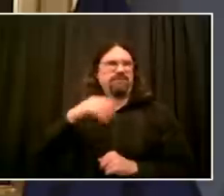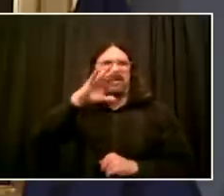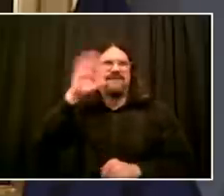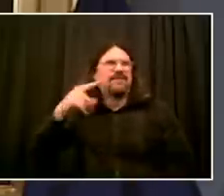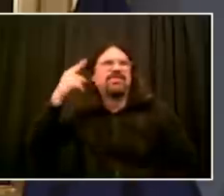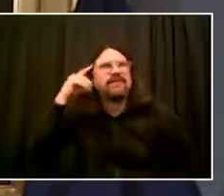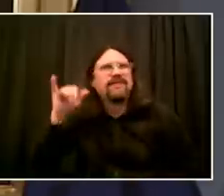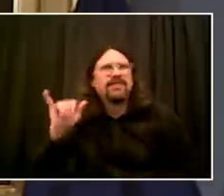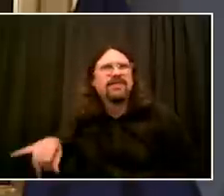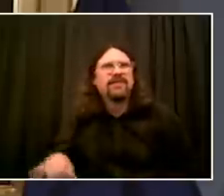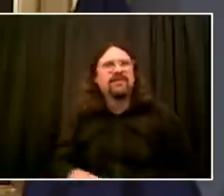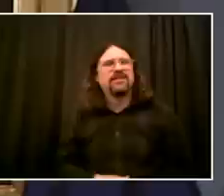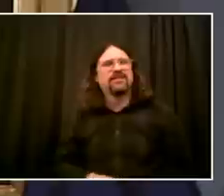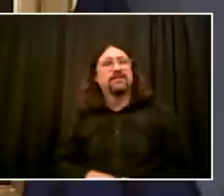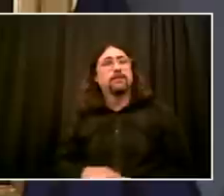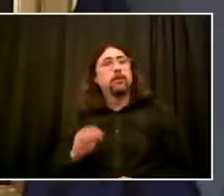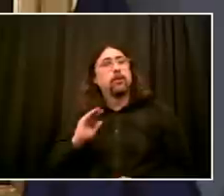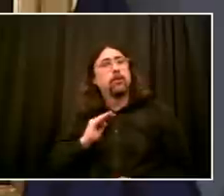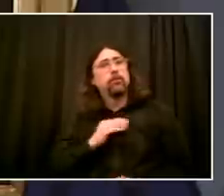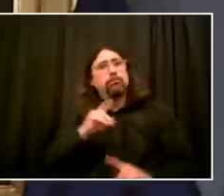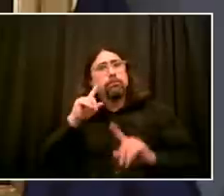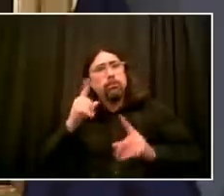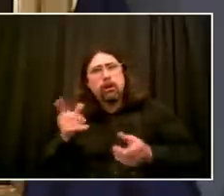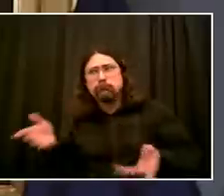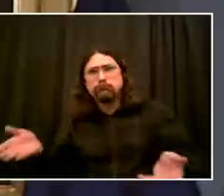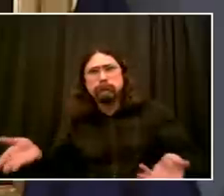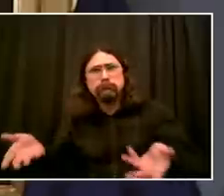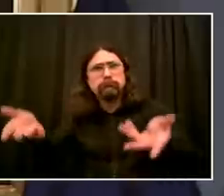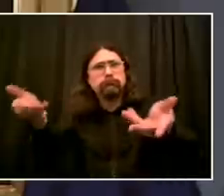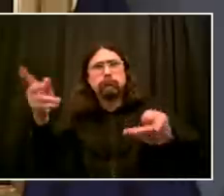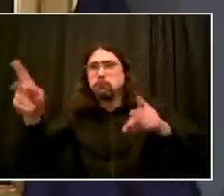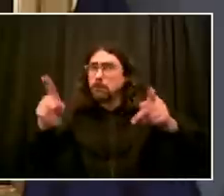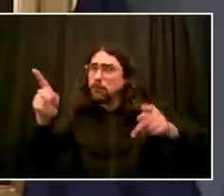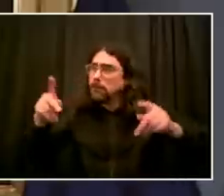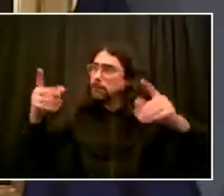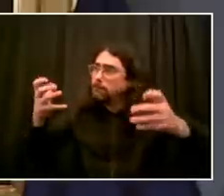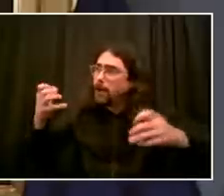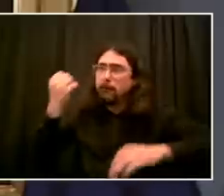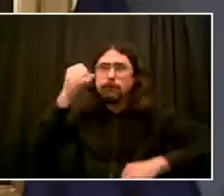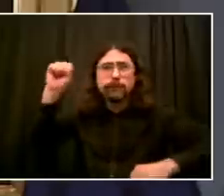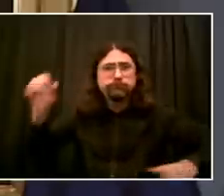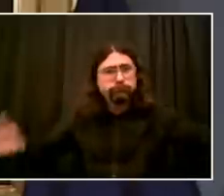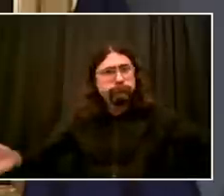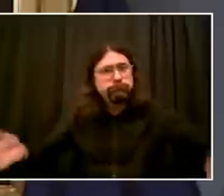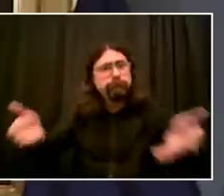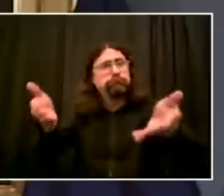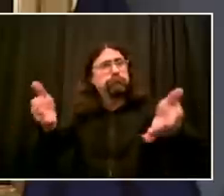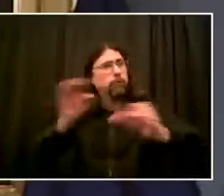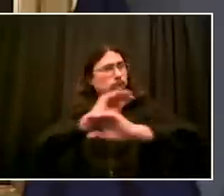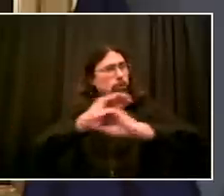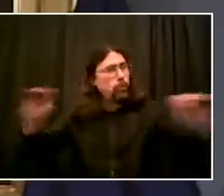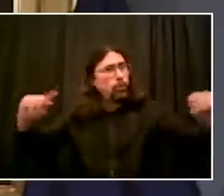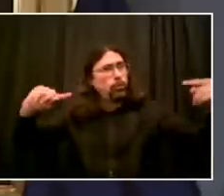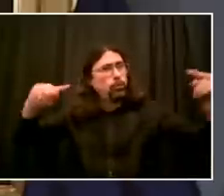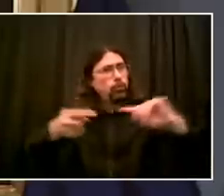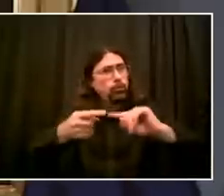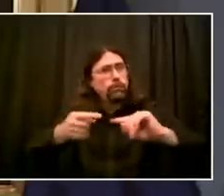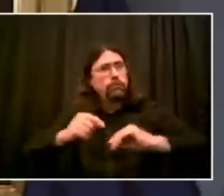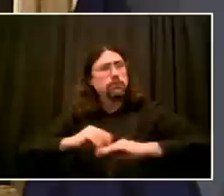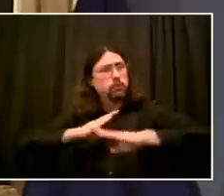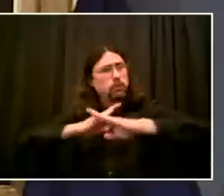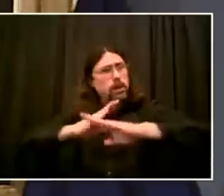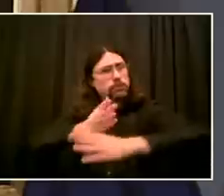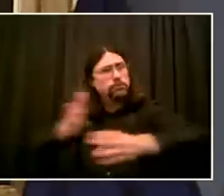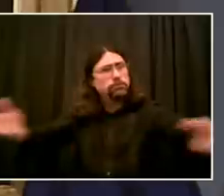black marks on this city with property damage or anything else. I think the officers are doing a very good job. I think community leaders are doing a good